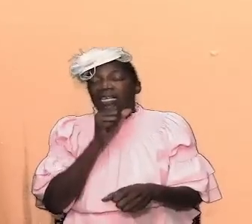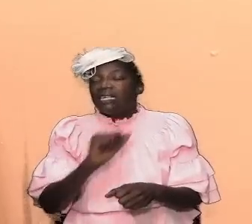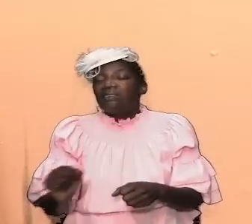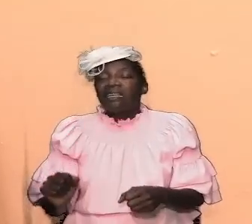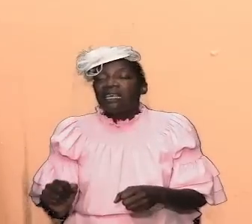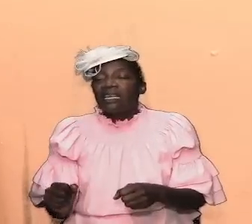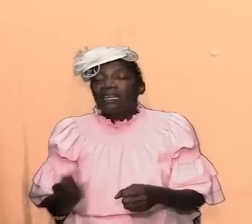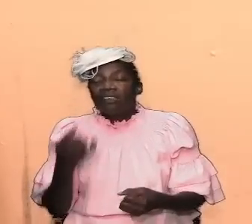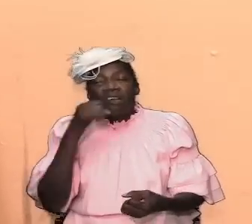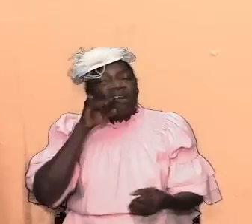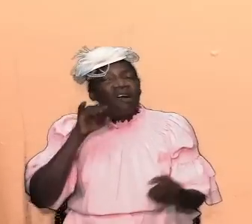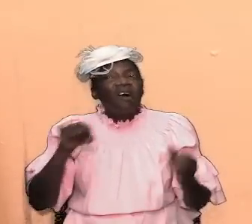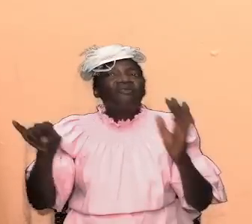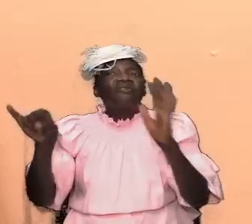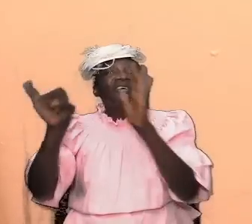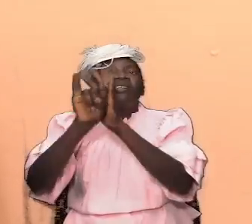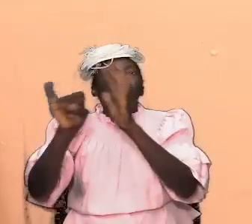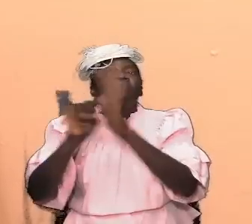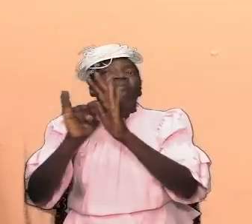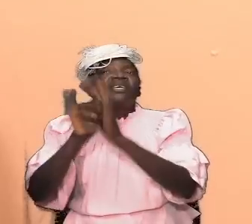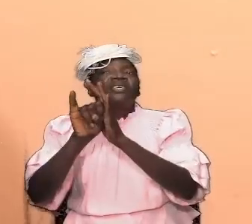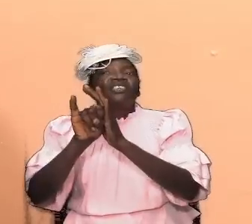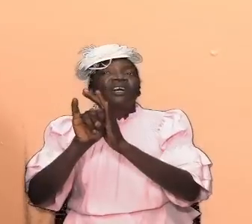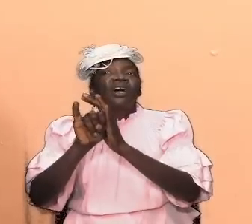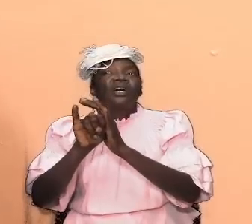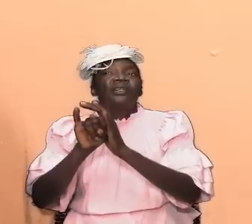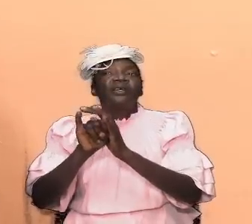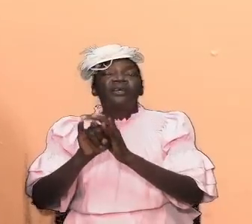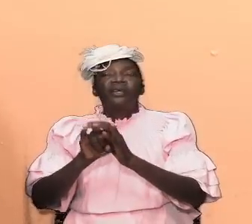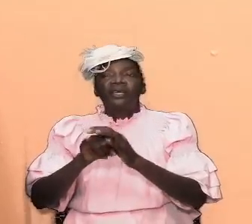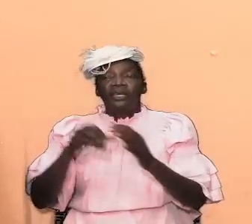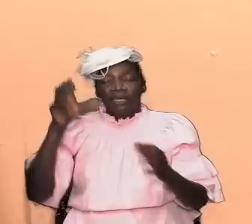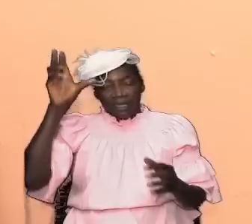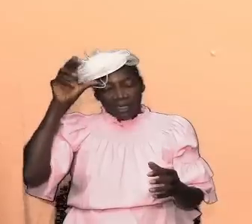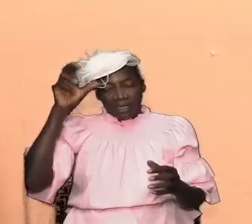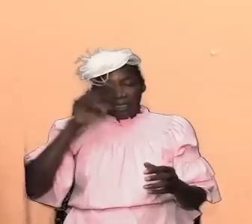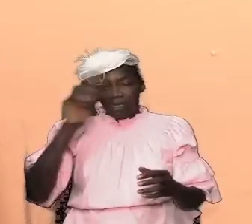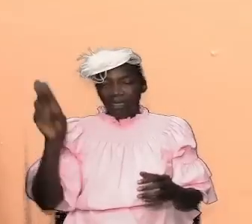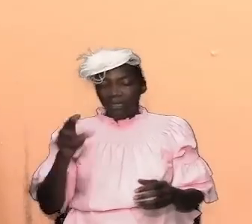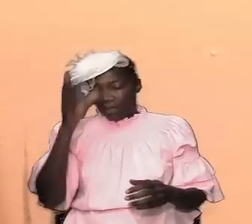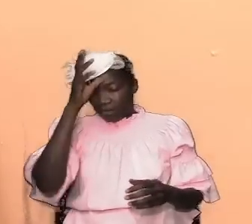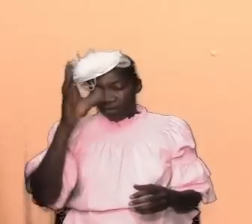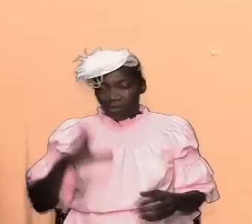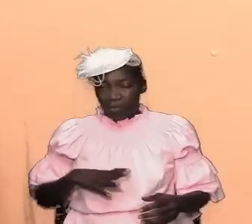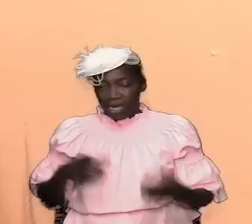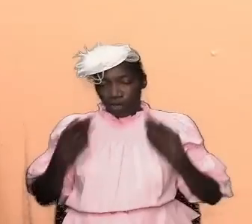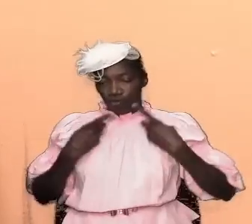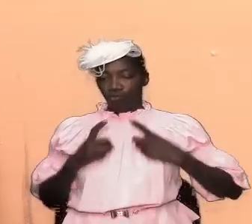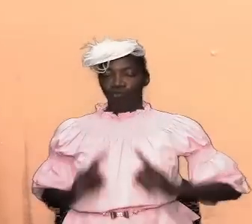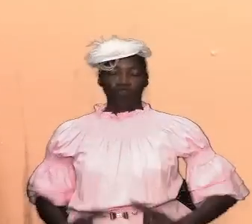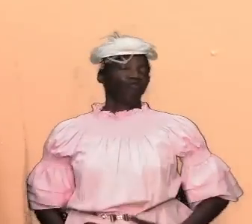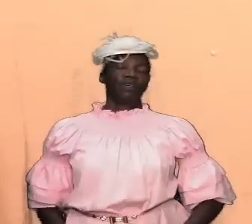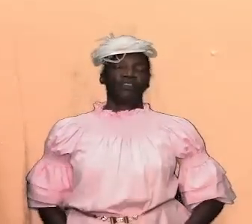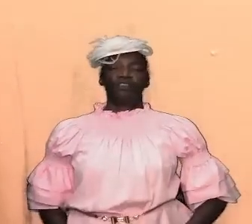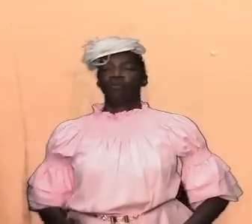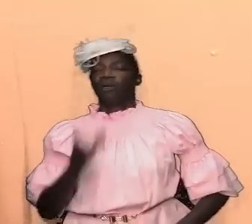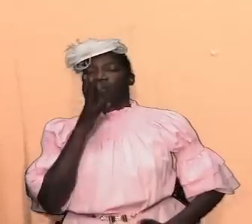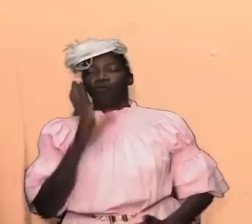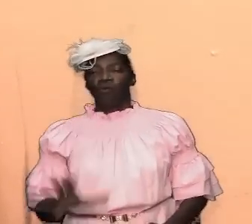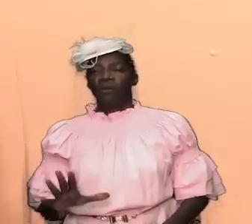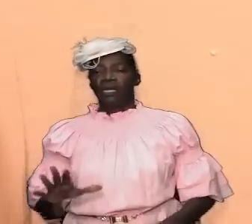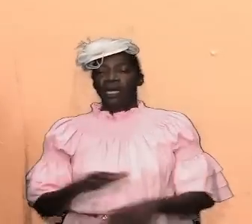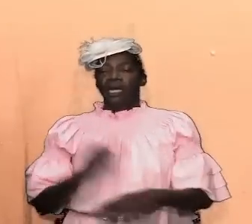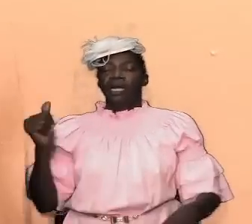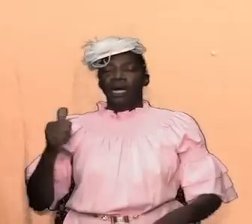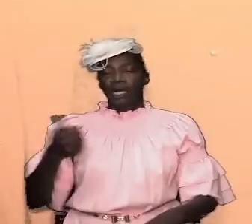and satan has used men dressed up like this he has used women that call themselves prophetess